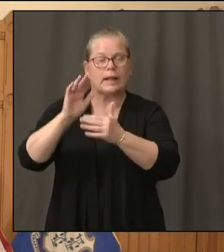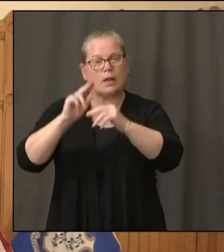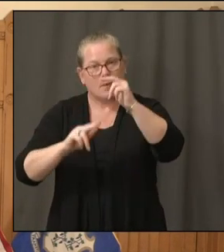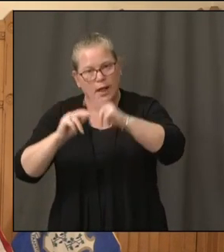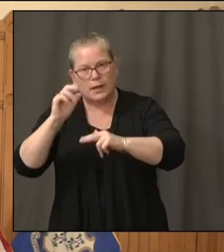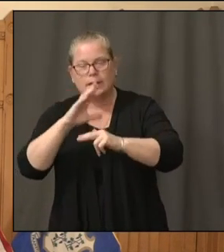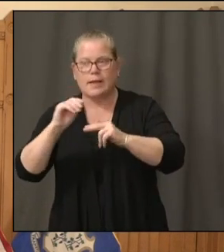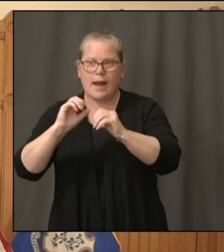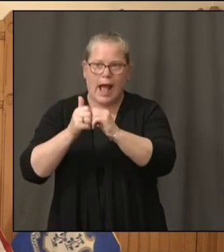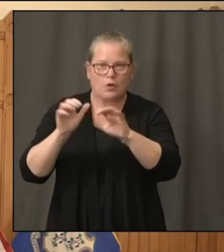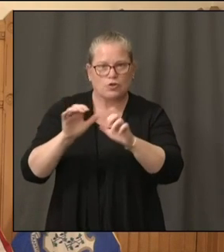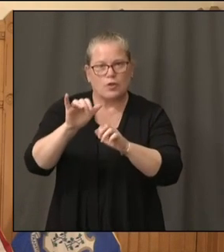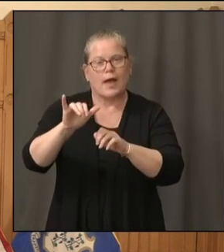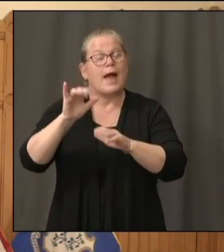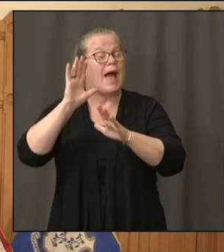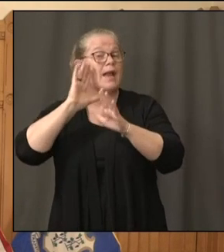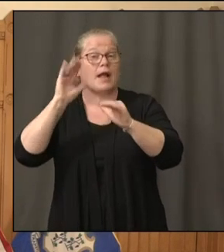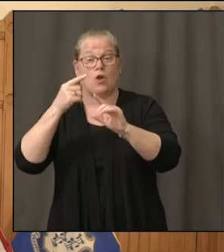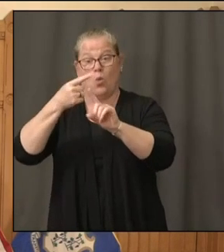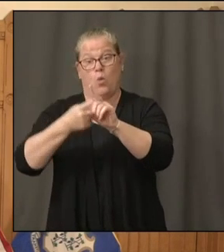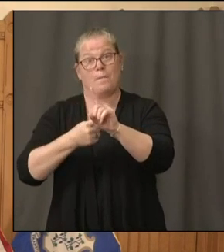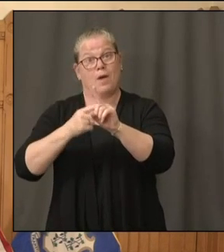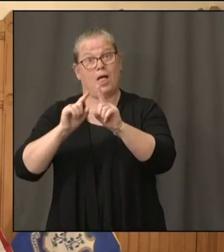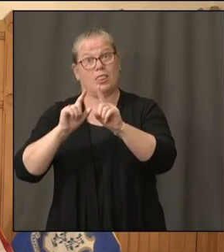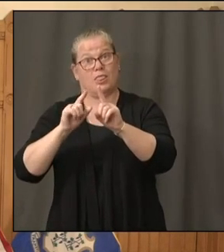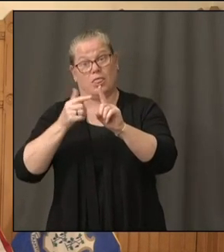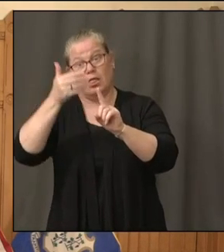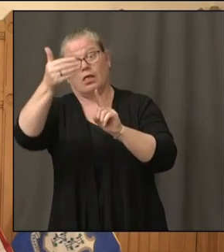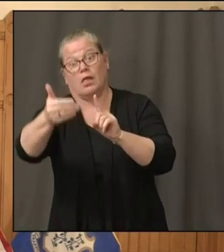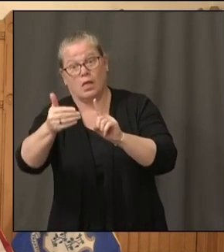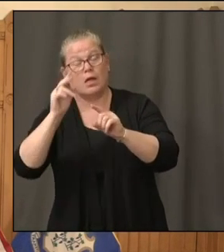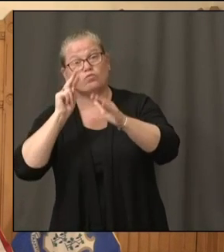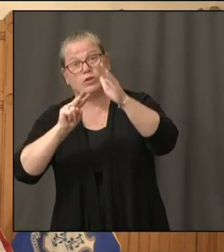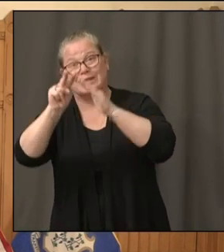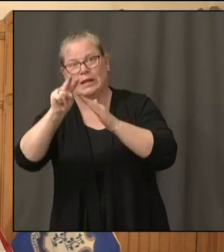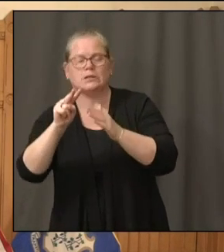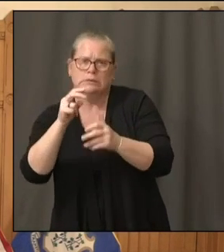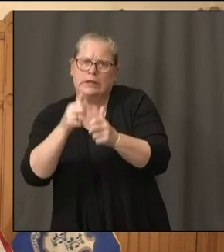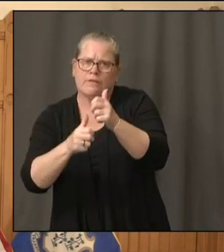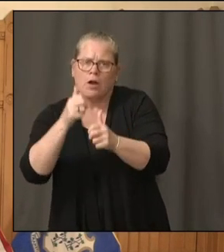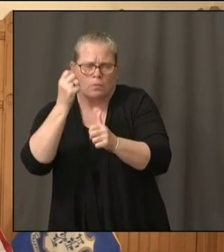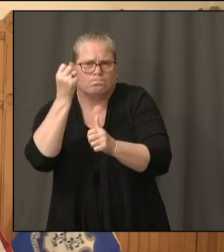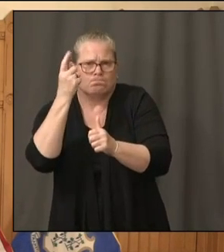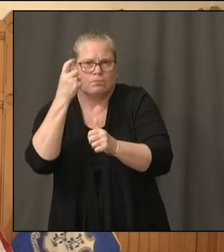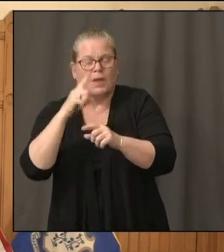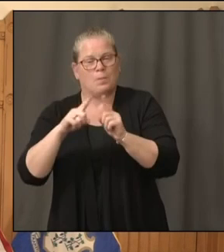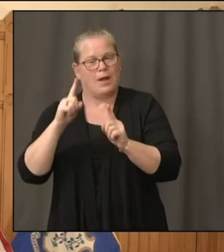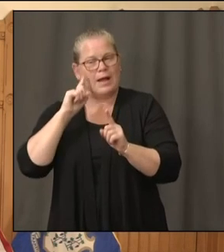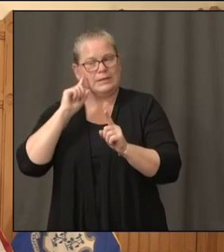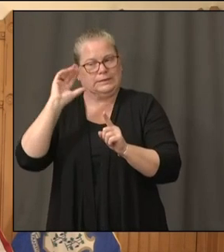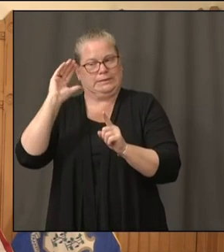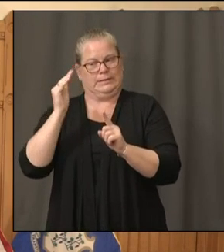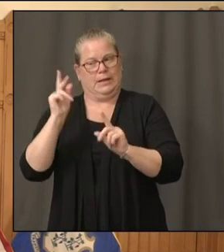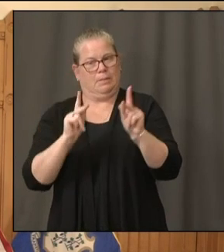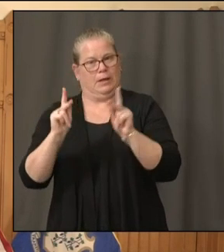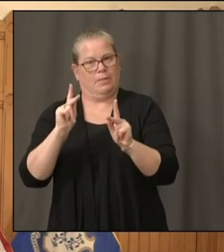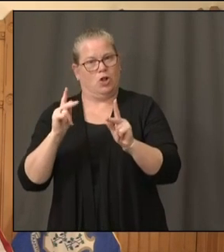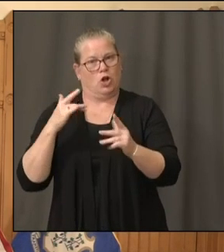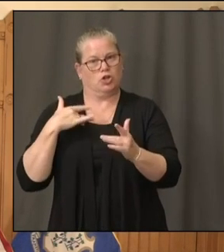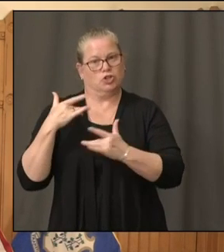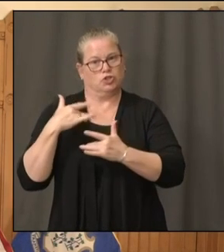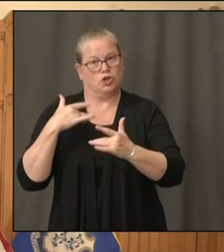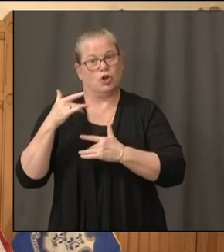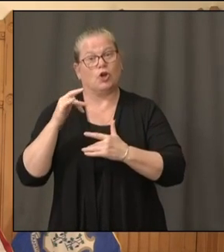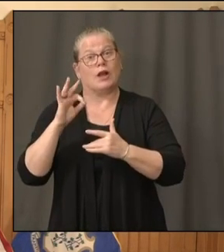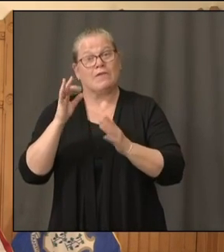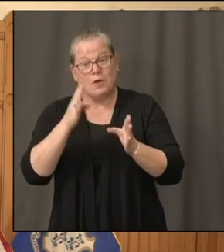predict how it's going to be a month from now, but I think their concern has to do with, you know, if we're to order all the